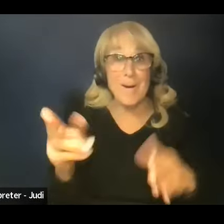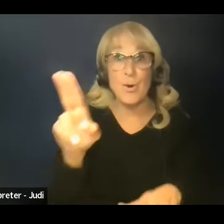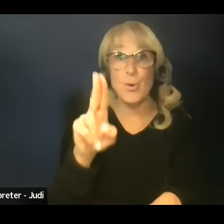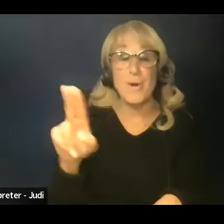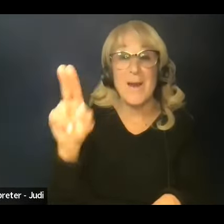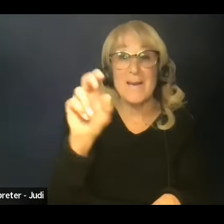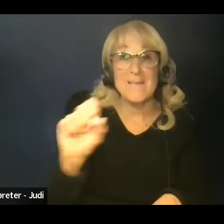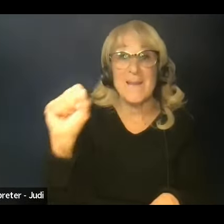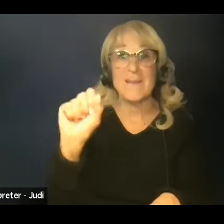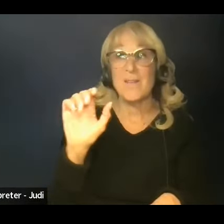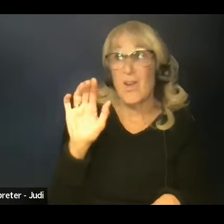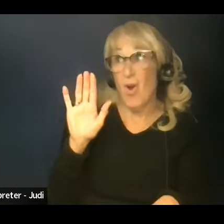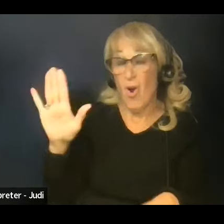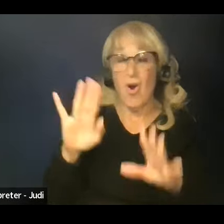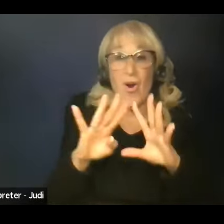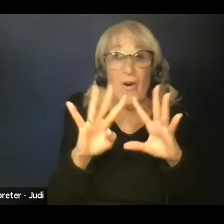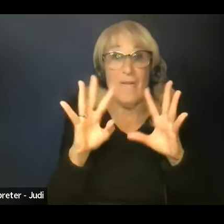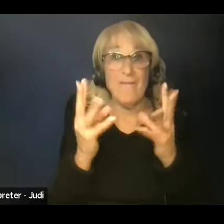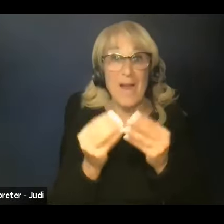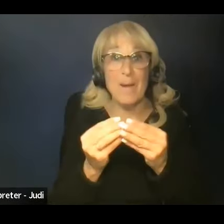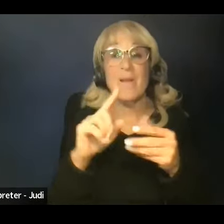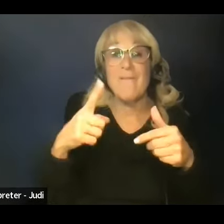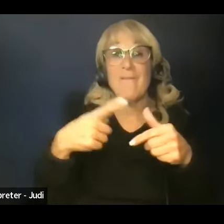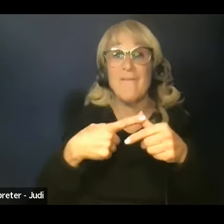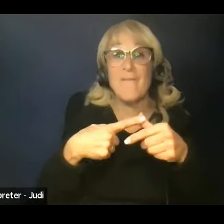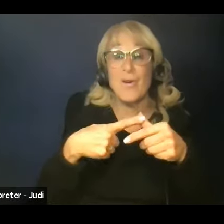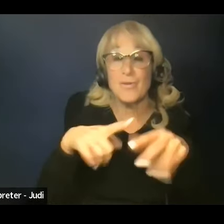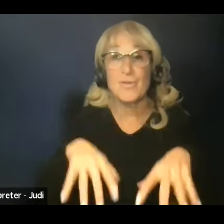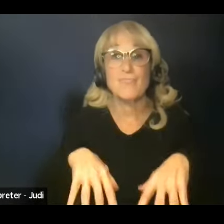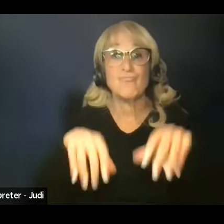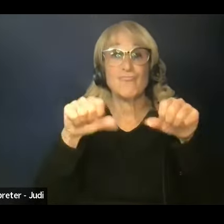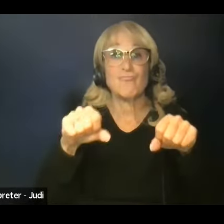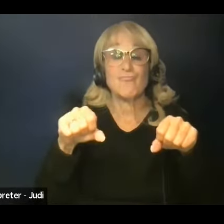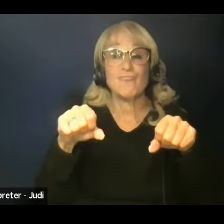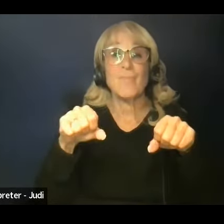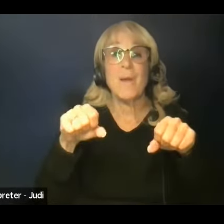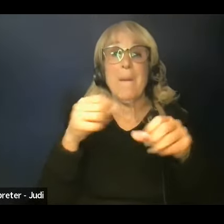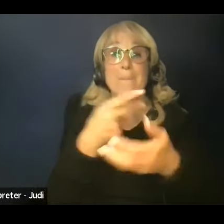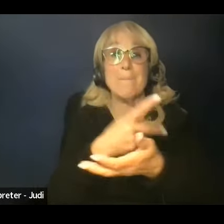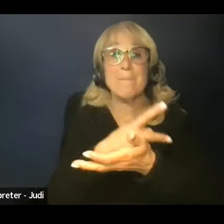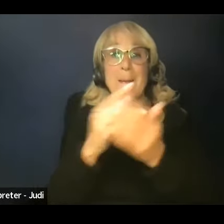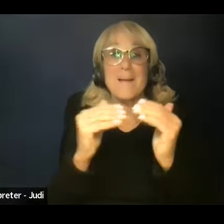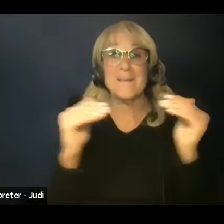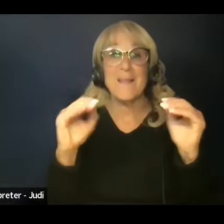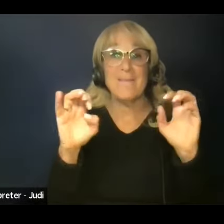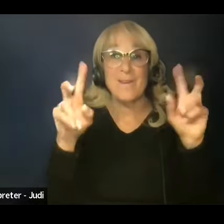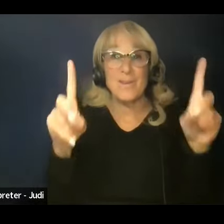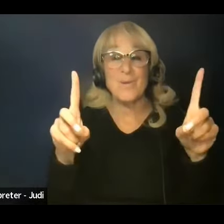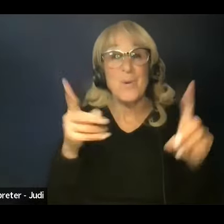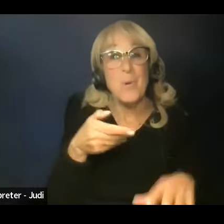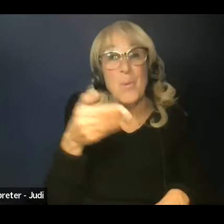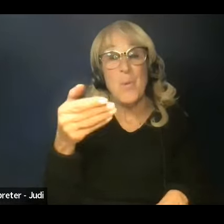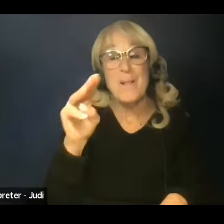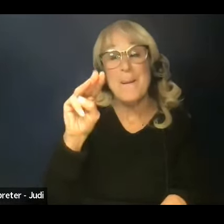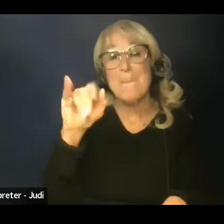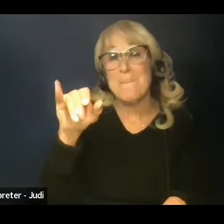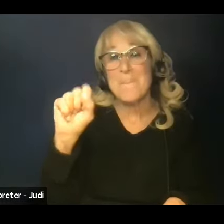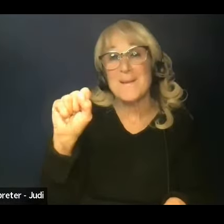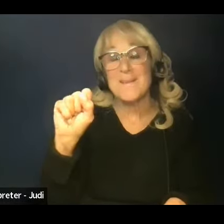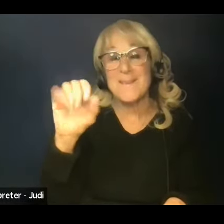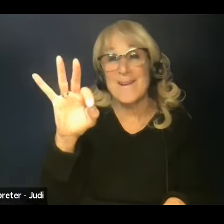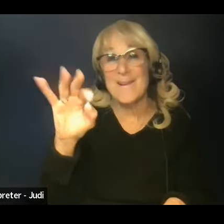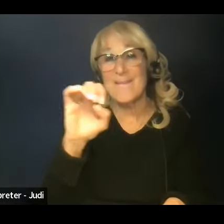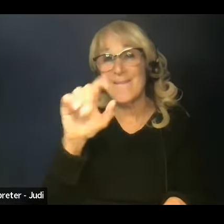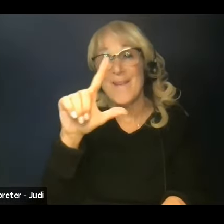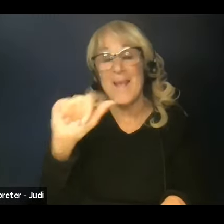in her family and the first to obtain a master's level education. Welcome, Ms. Vila. Tell us which conversation you've been a